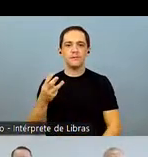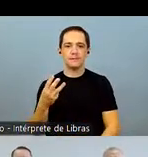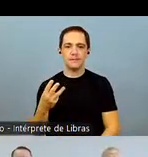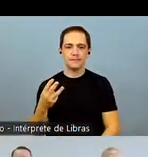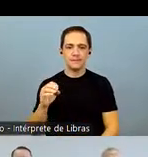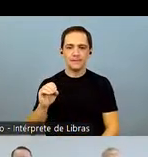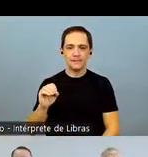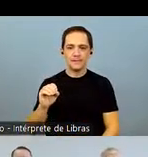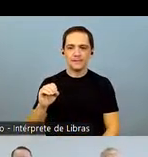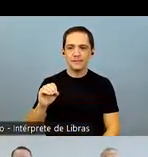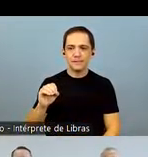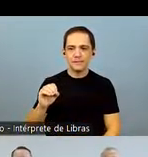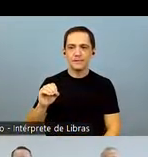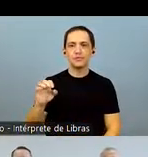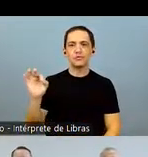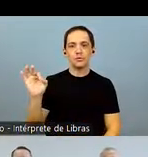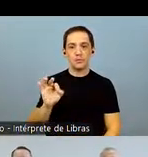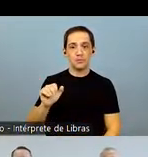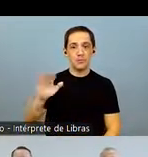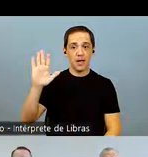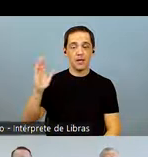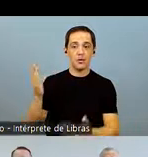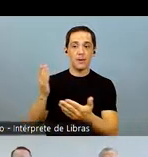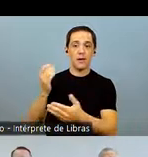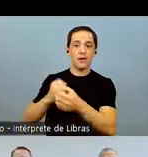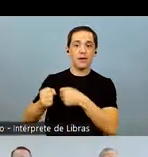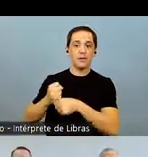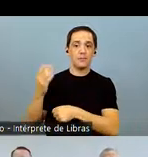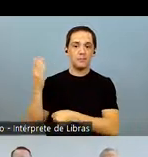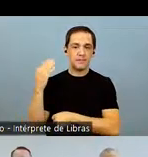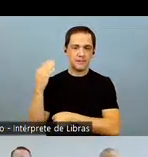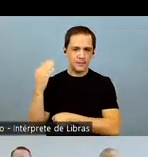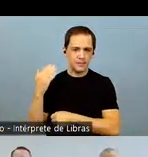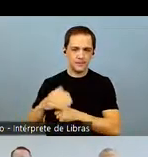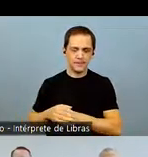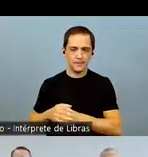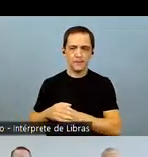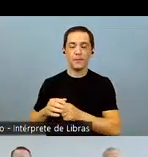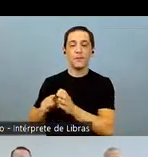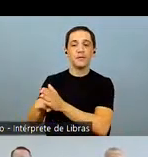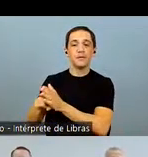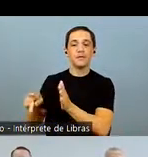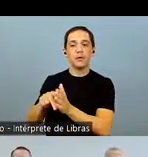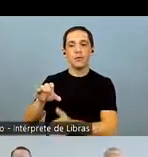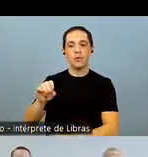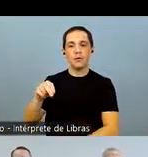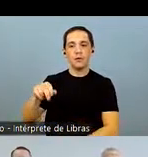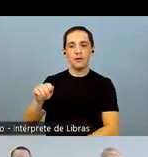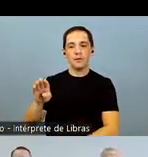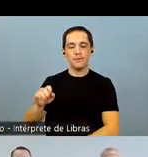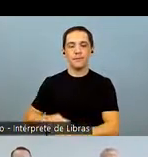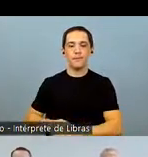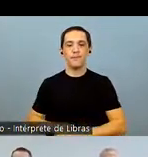year. This is 33.1% higher than the national average,